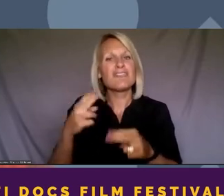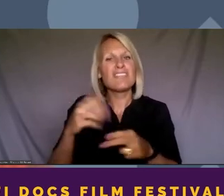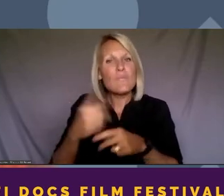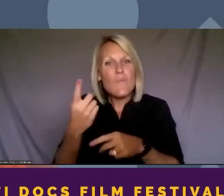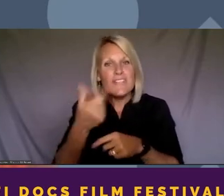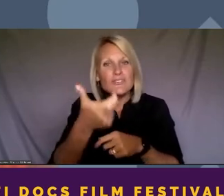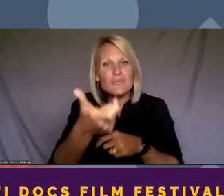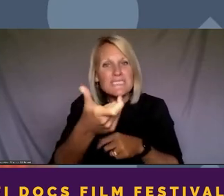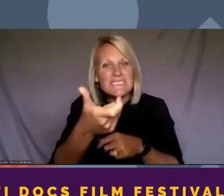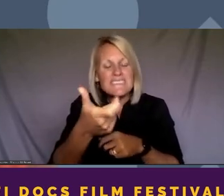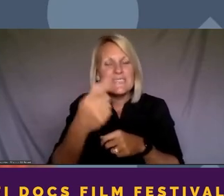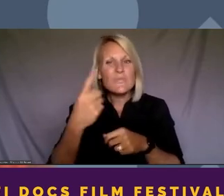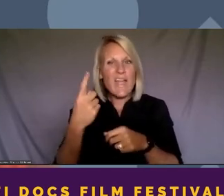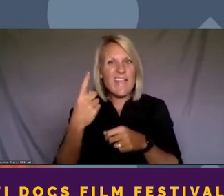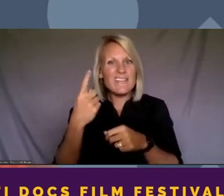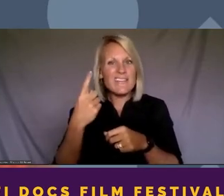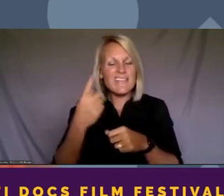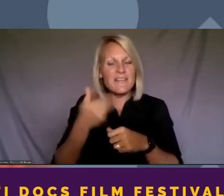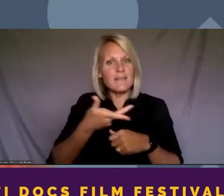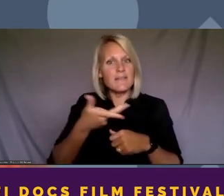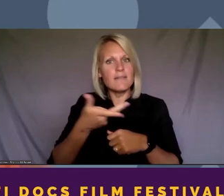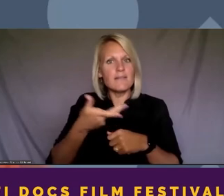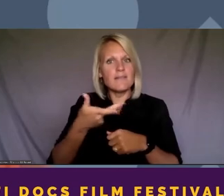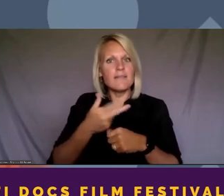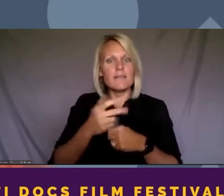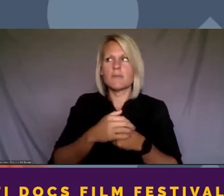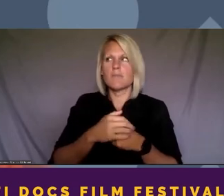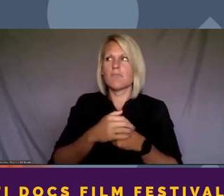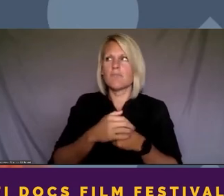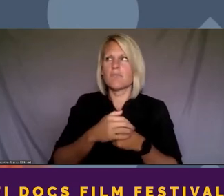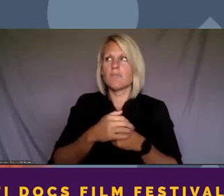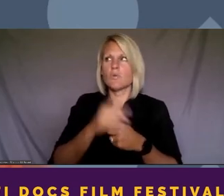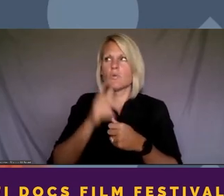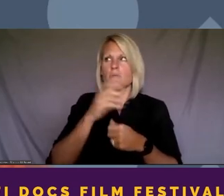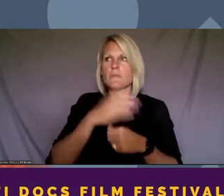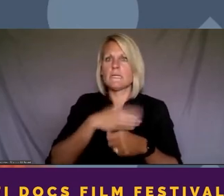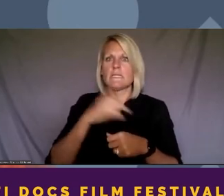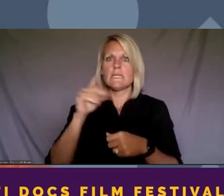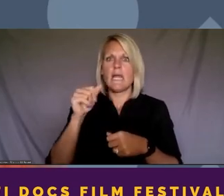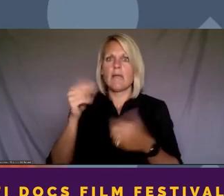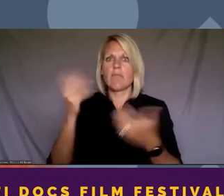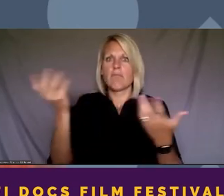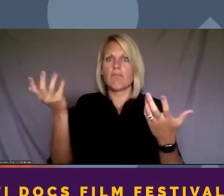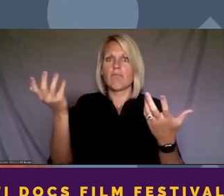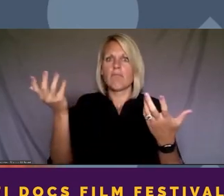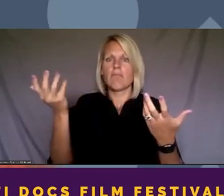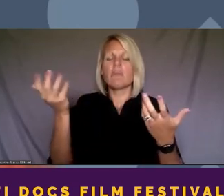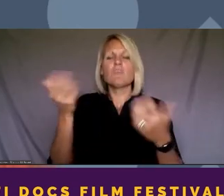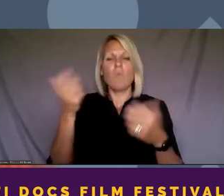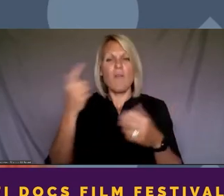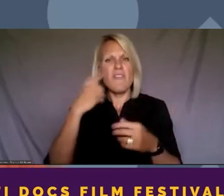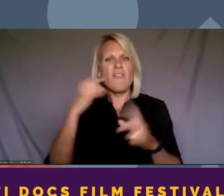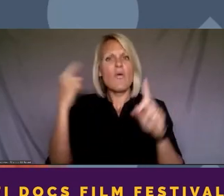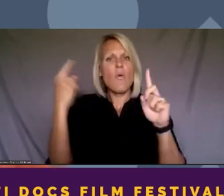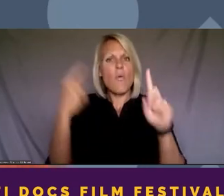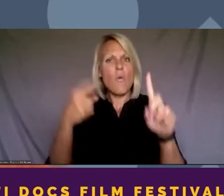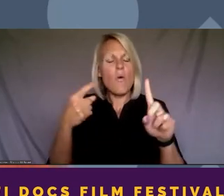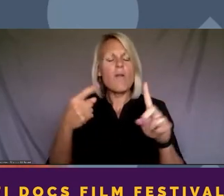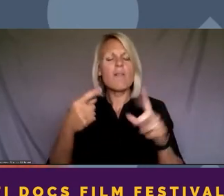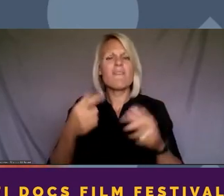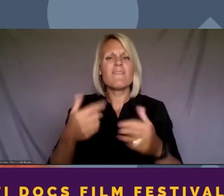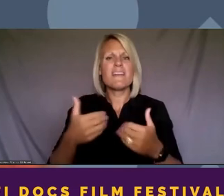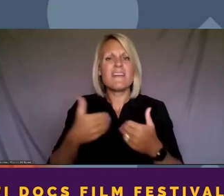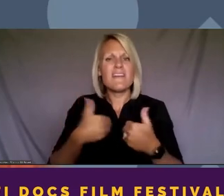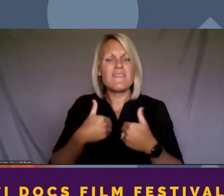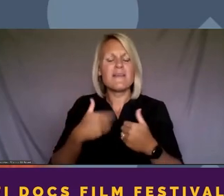interested in this work did not know who their DAs were. So I would say that the goal of even having people understand the role of the